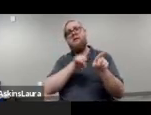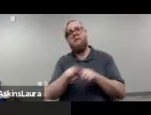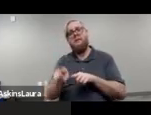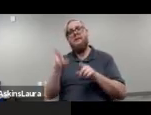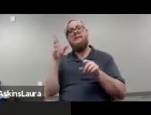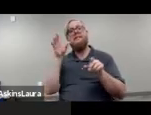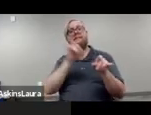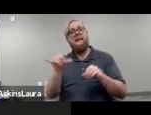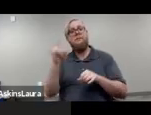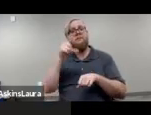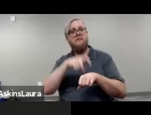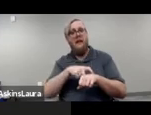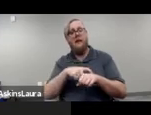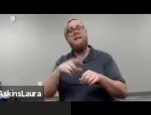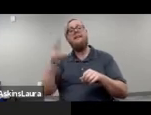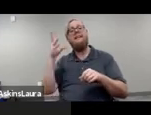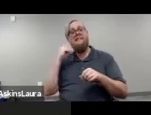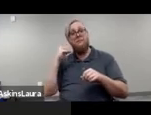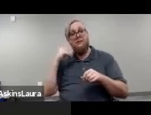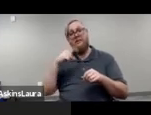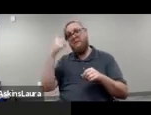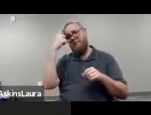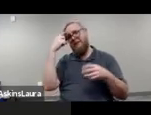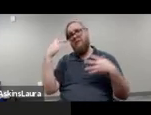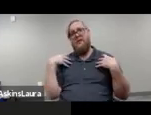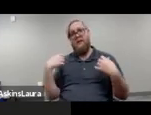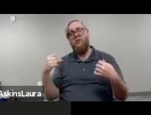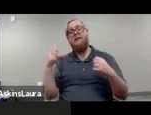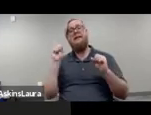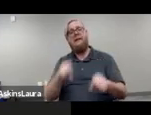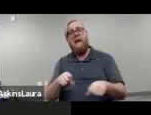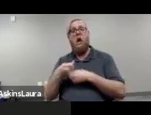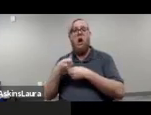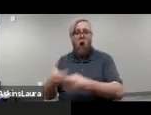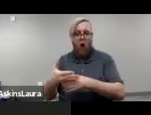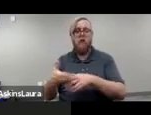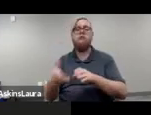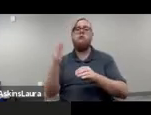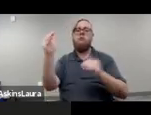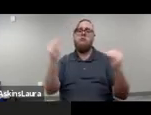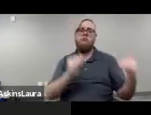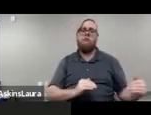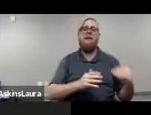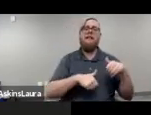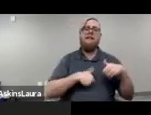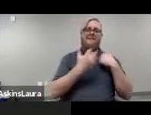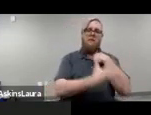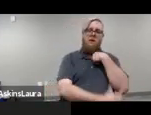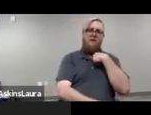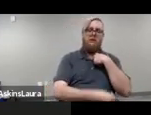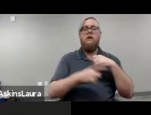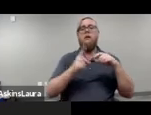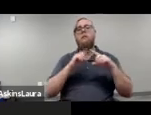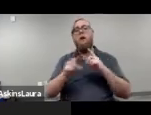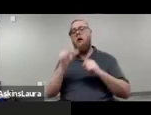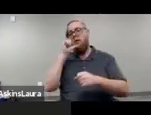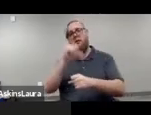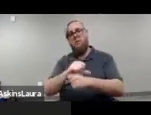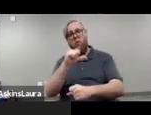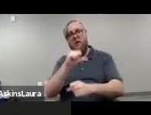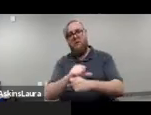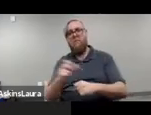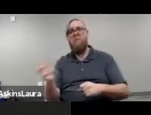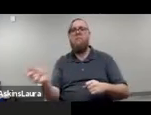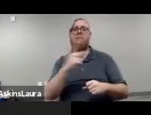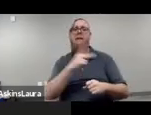experiencing a severe mental illness can increase the chances of living in poverty. Um, unemployment. So again, back to